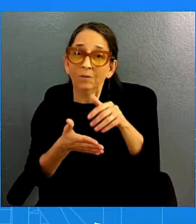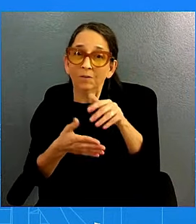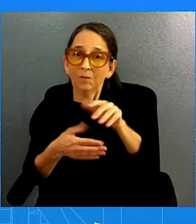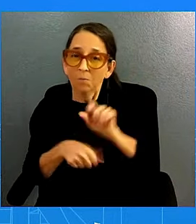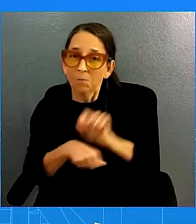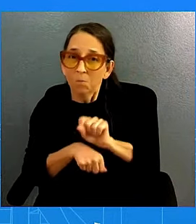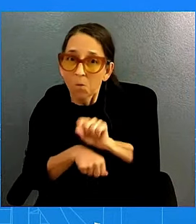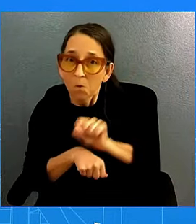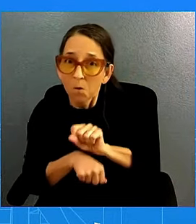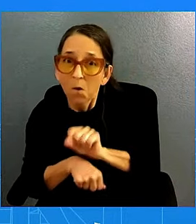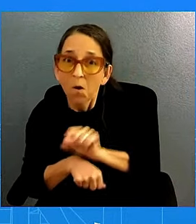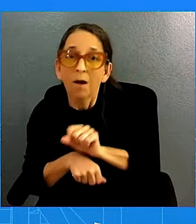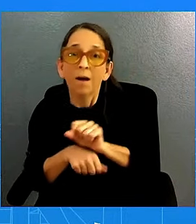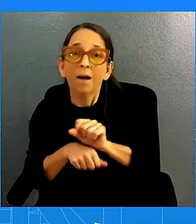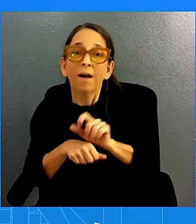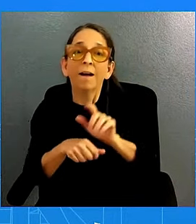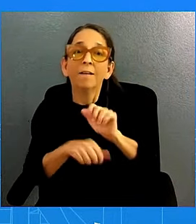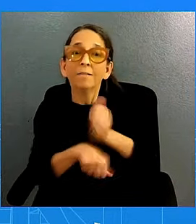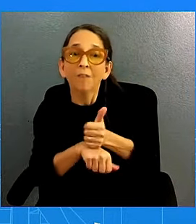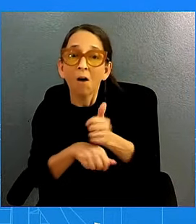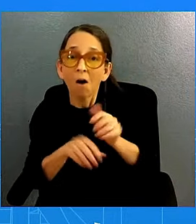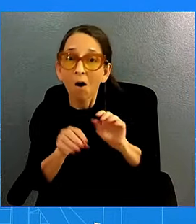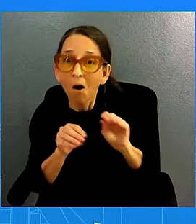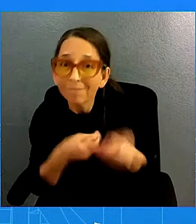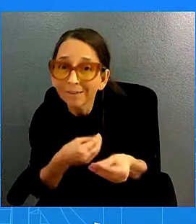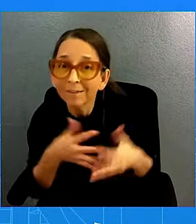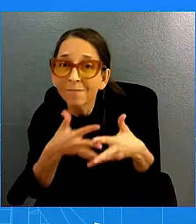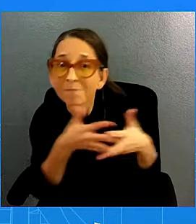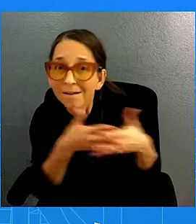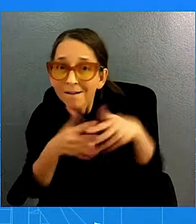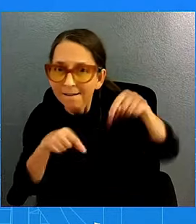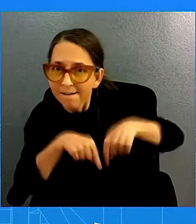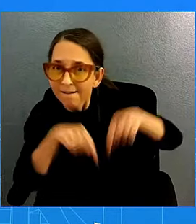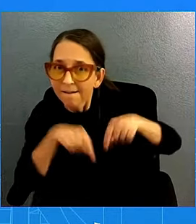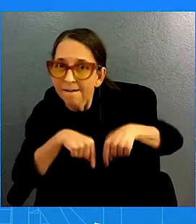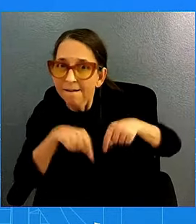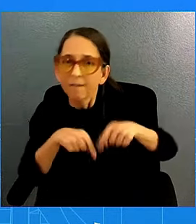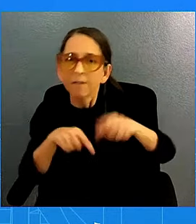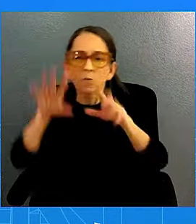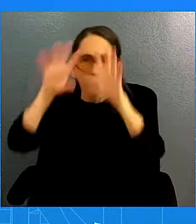things that he's incredibly proud of. And he believes, you know,